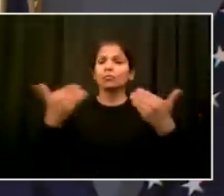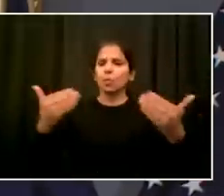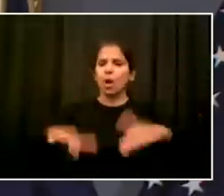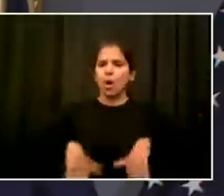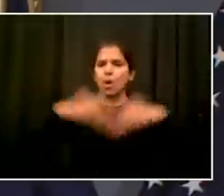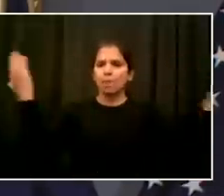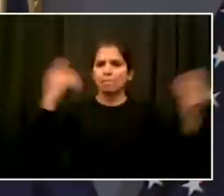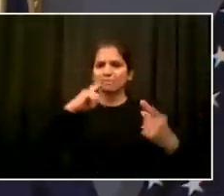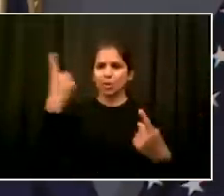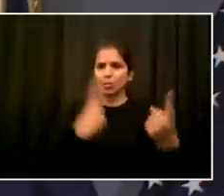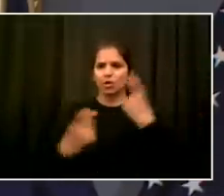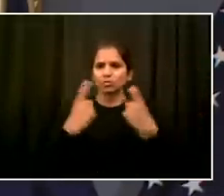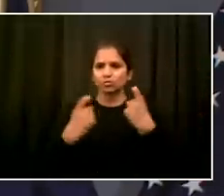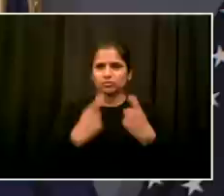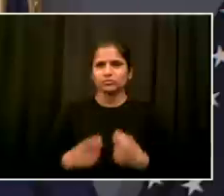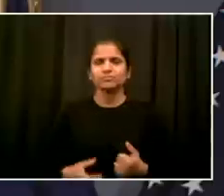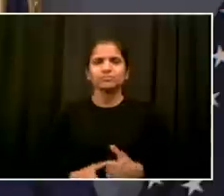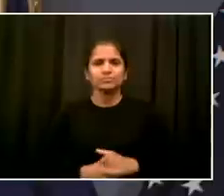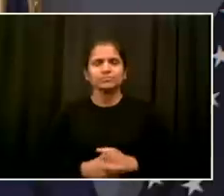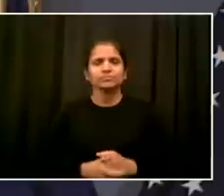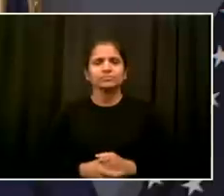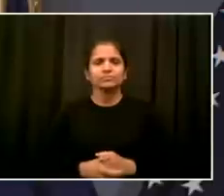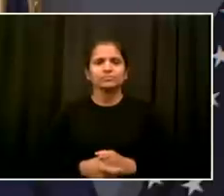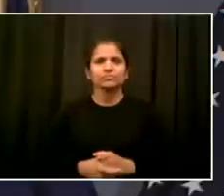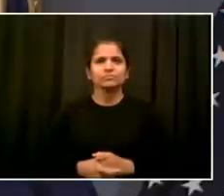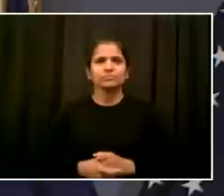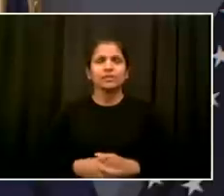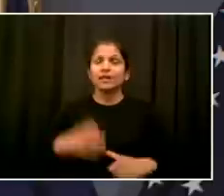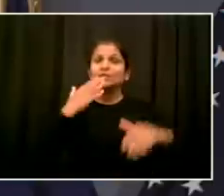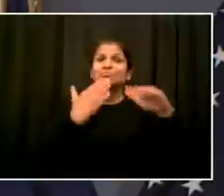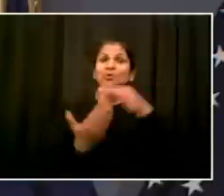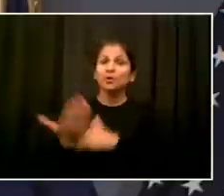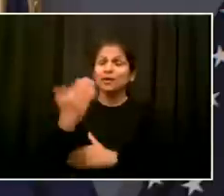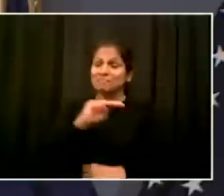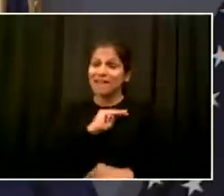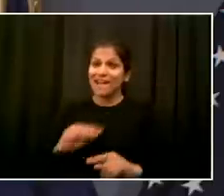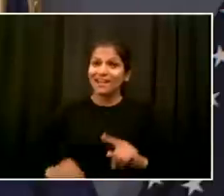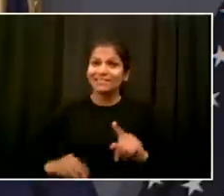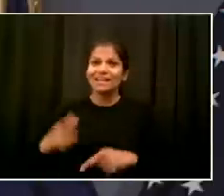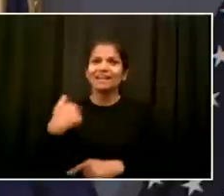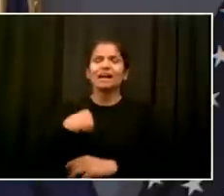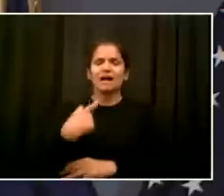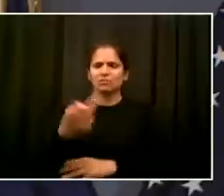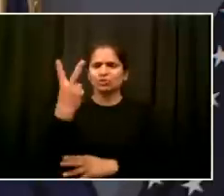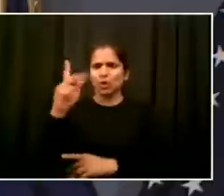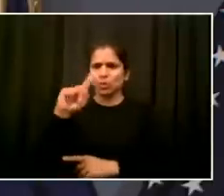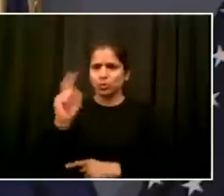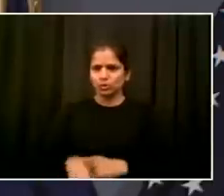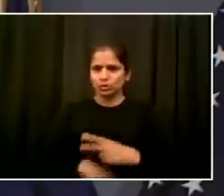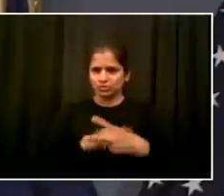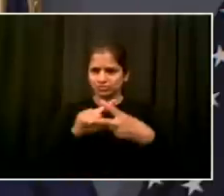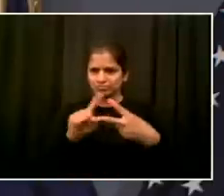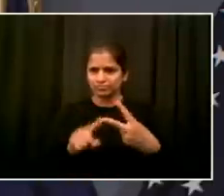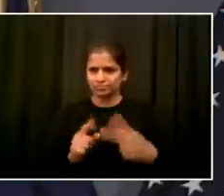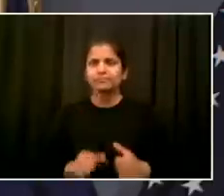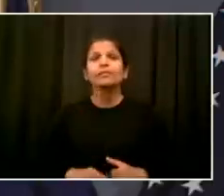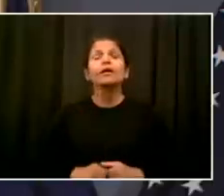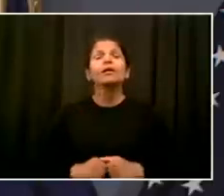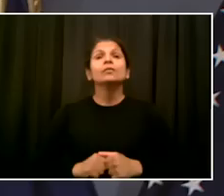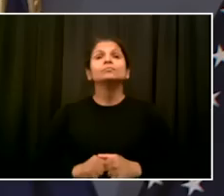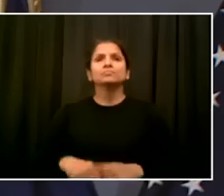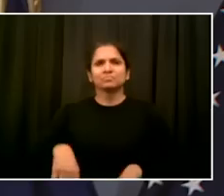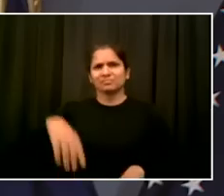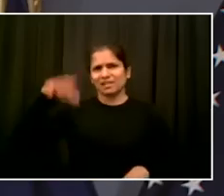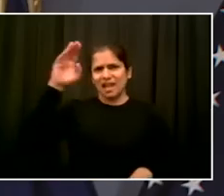Thank you. Good morning, Mr. Mayor. I have two questions. I know you spoke about the incident specifically, but I want to give you once